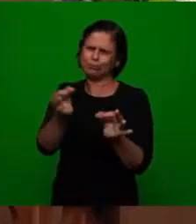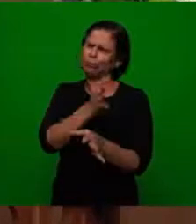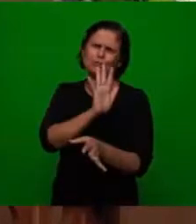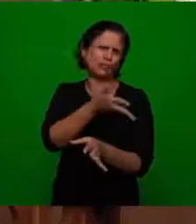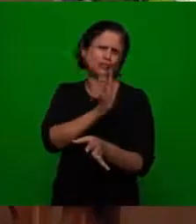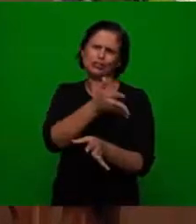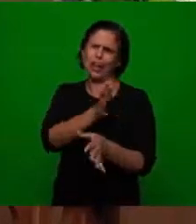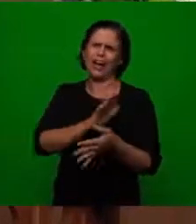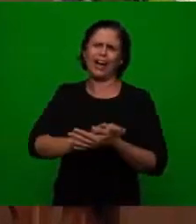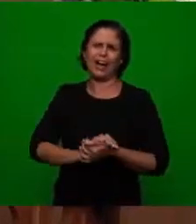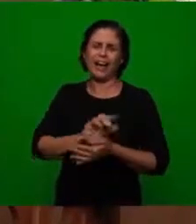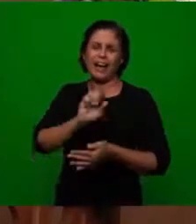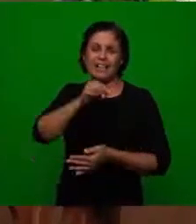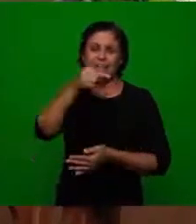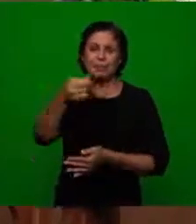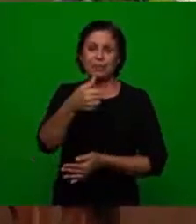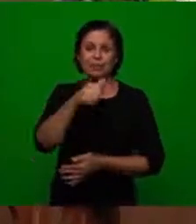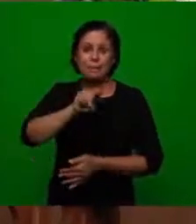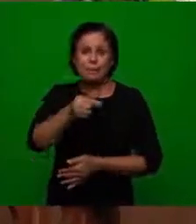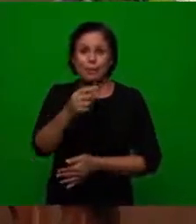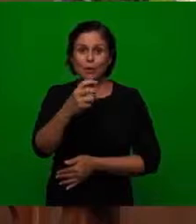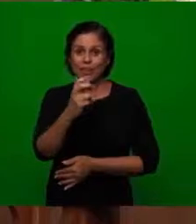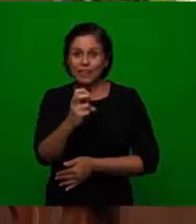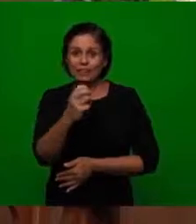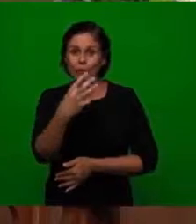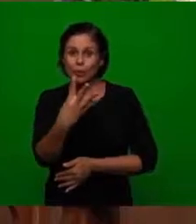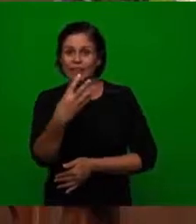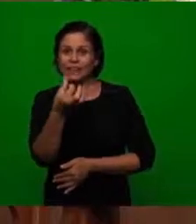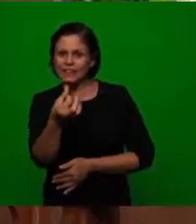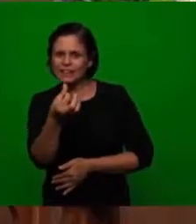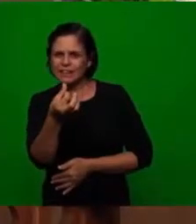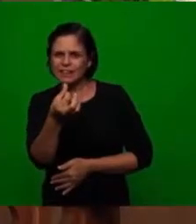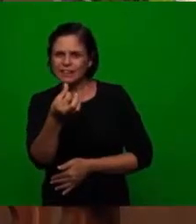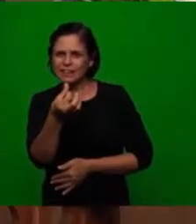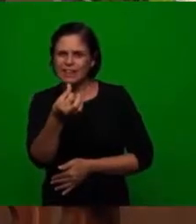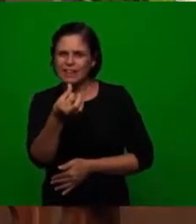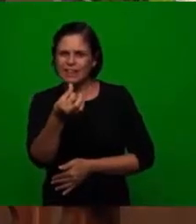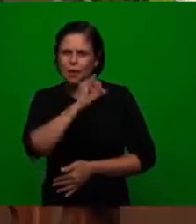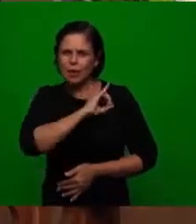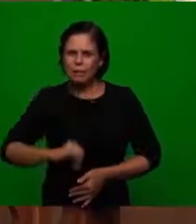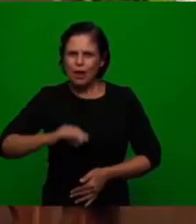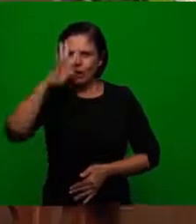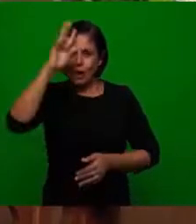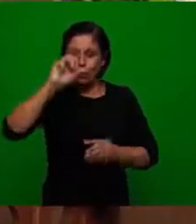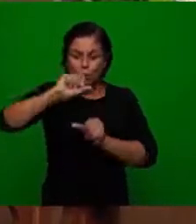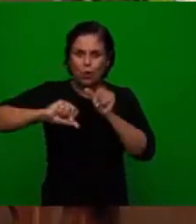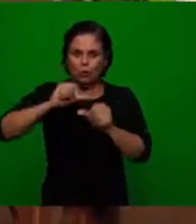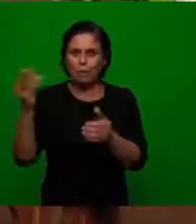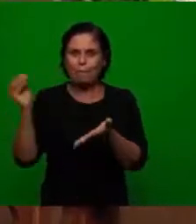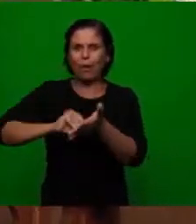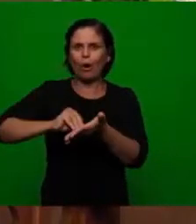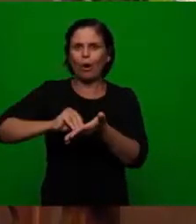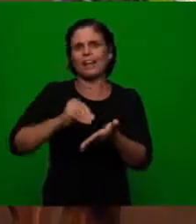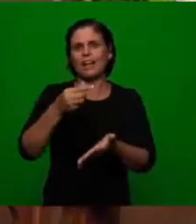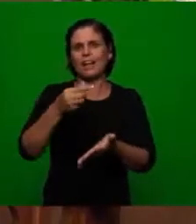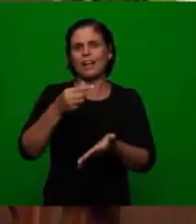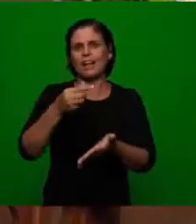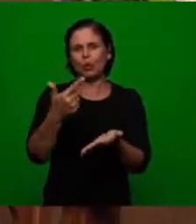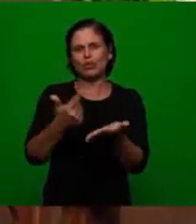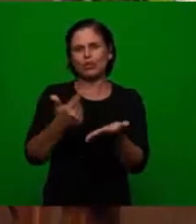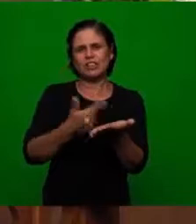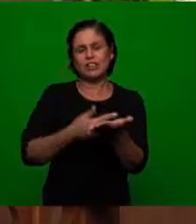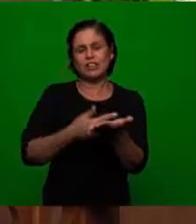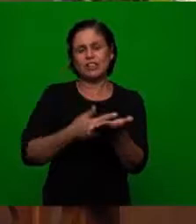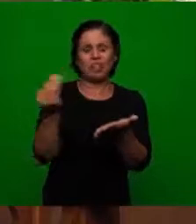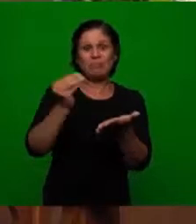from the letters of Paul and the year 100 the Bible was ready but now in 1546 they decided